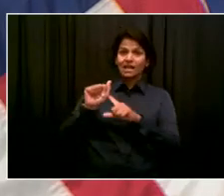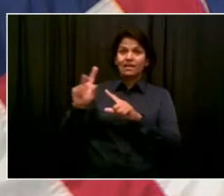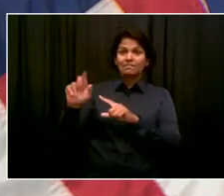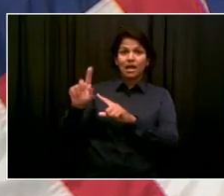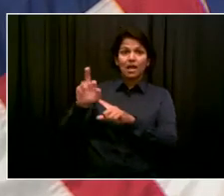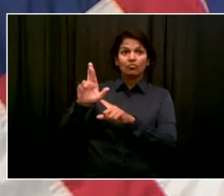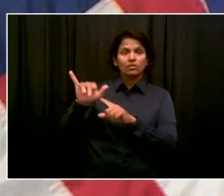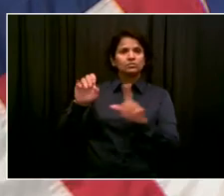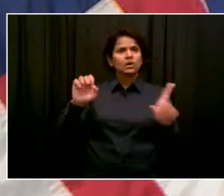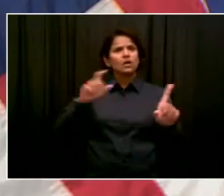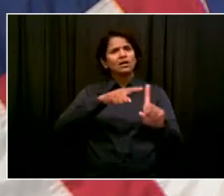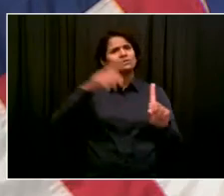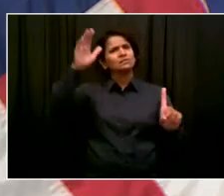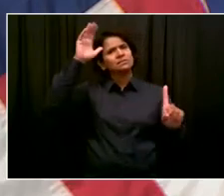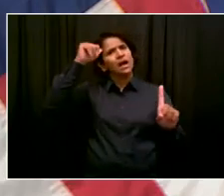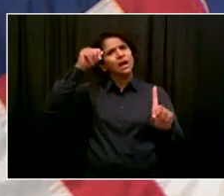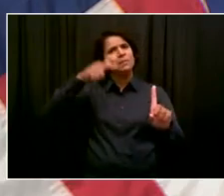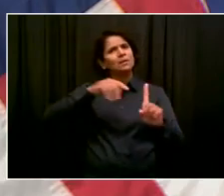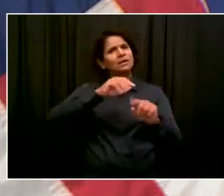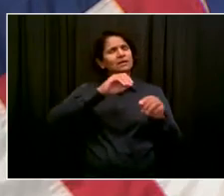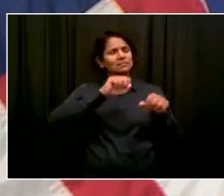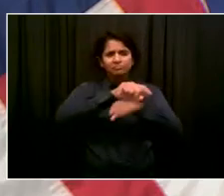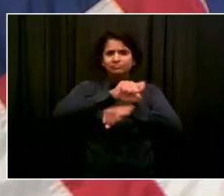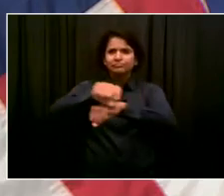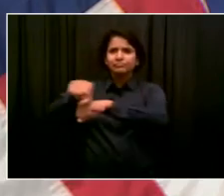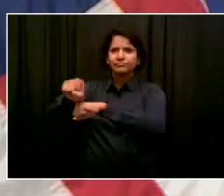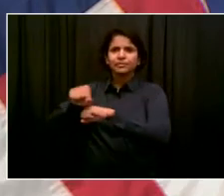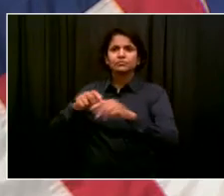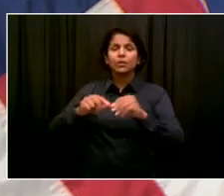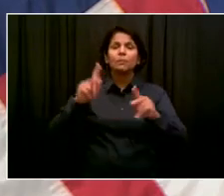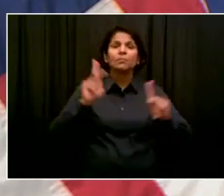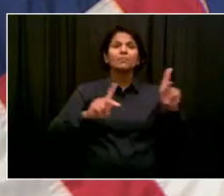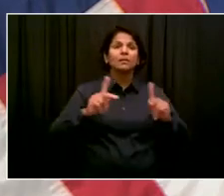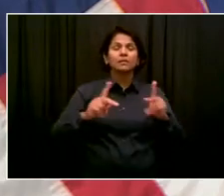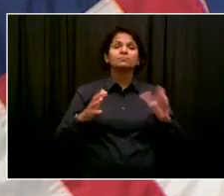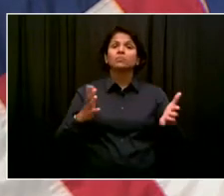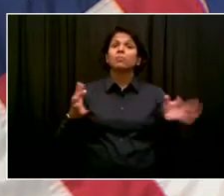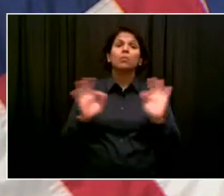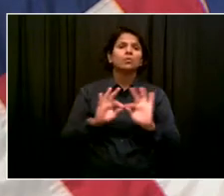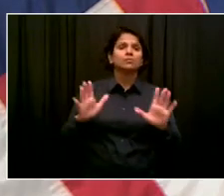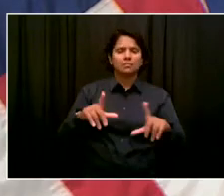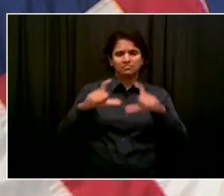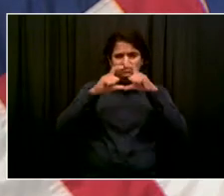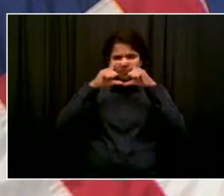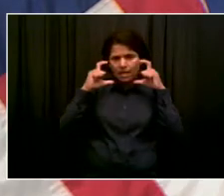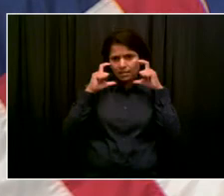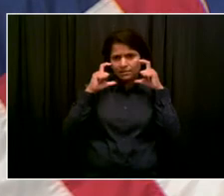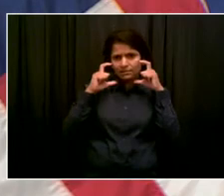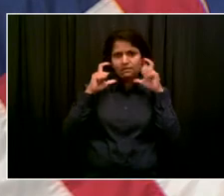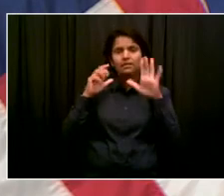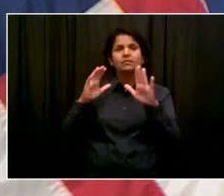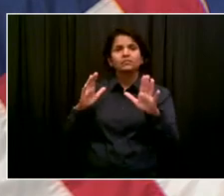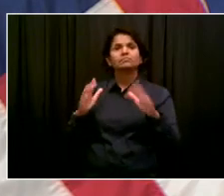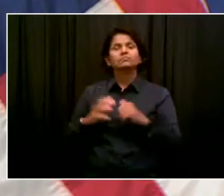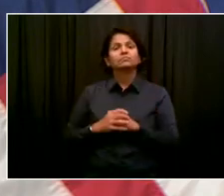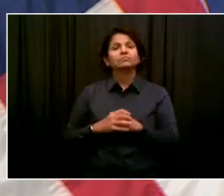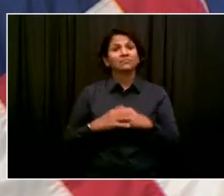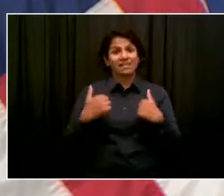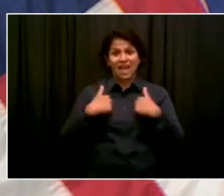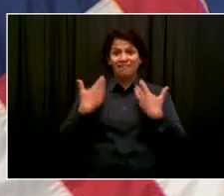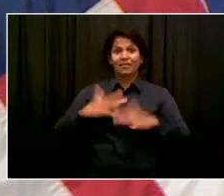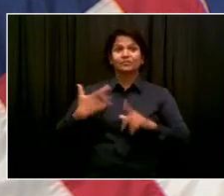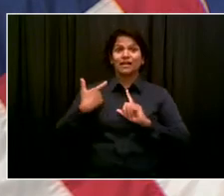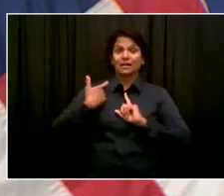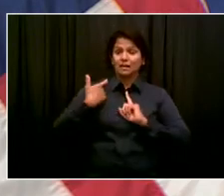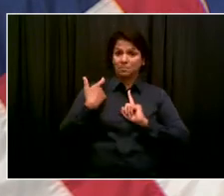in part because I'm the parent of a young child who is not yet eligible for vaccination, and I want to take care to protect her.